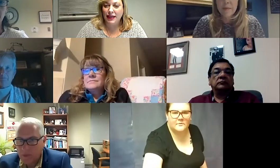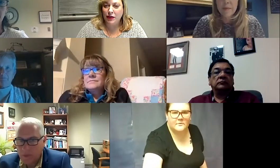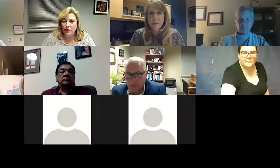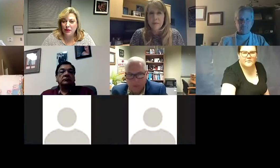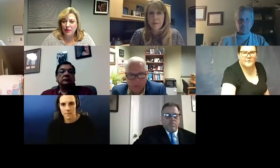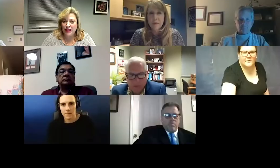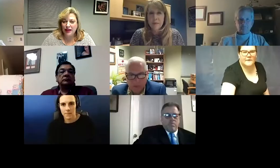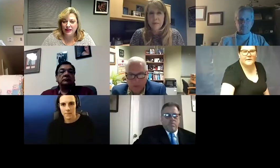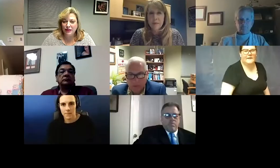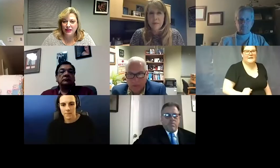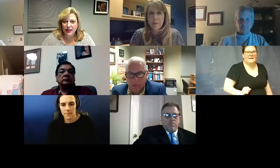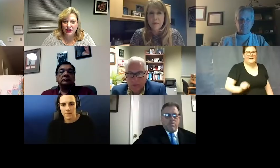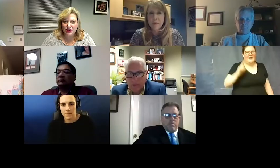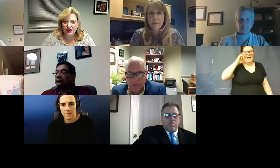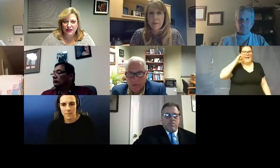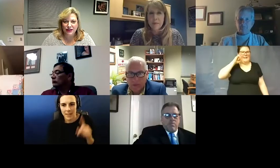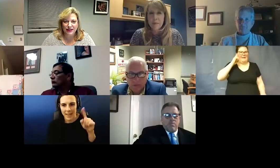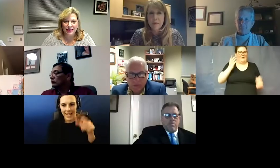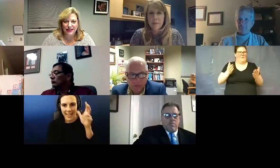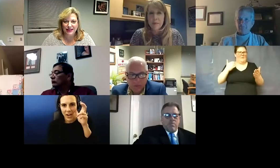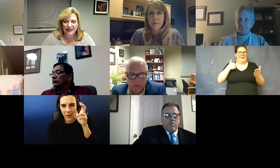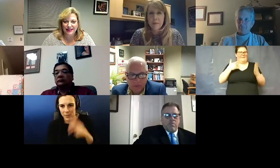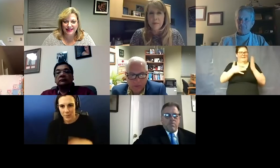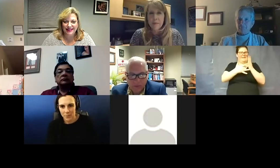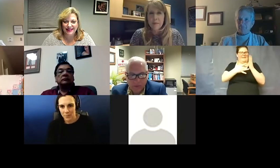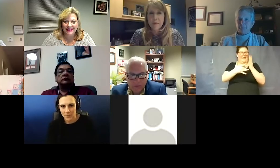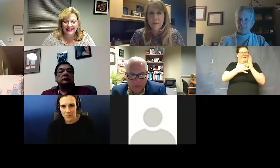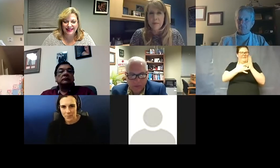I think we might be having some technical difficulties.